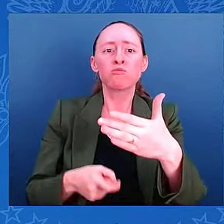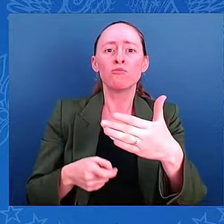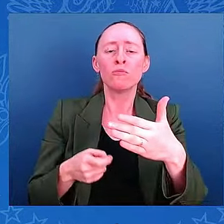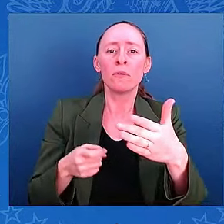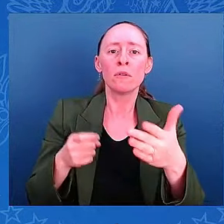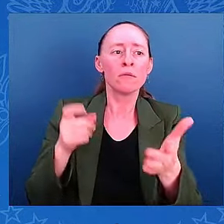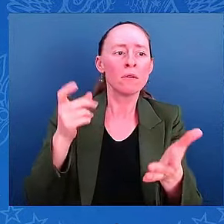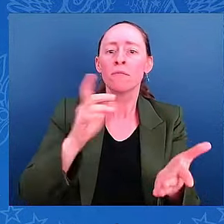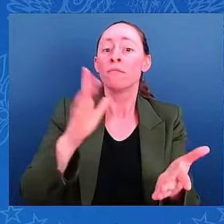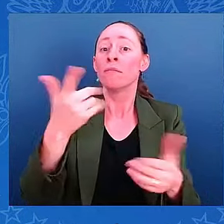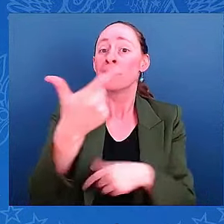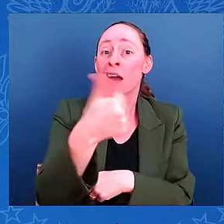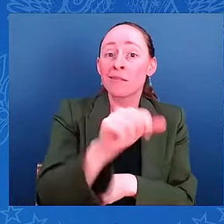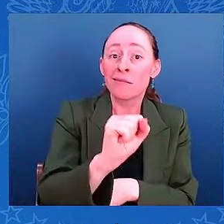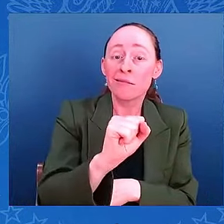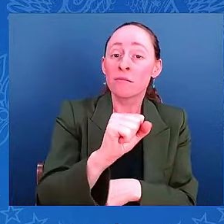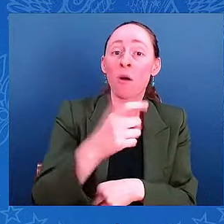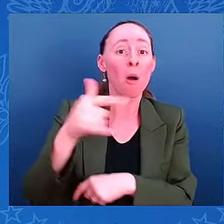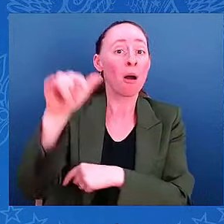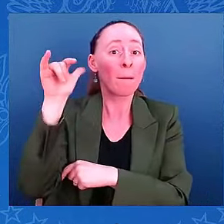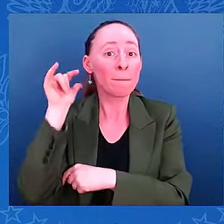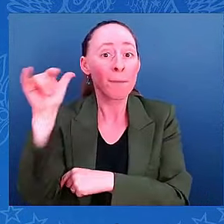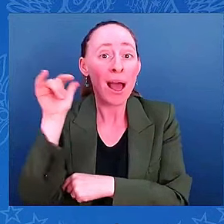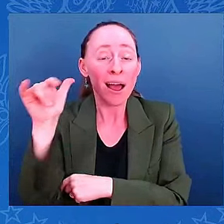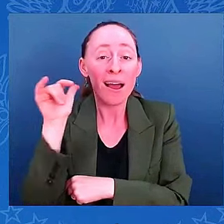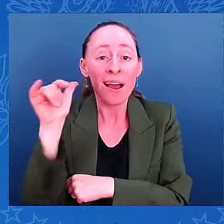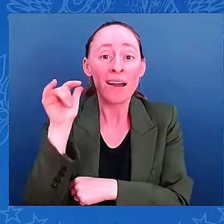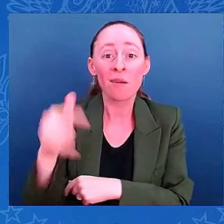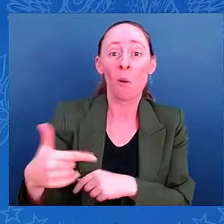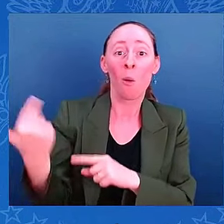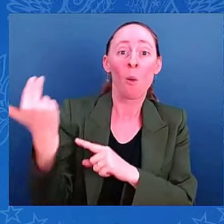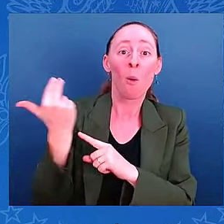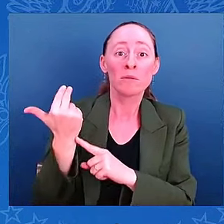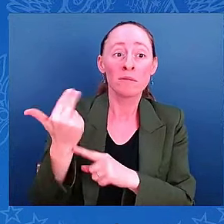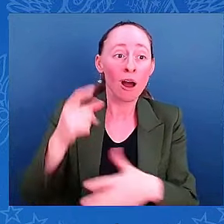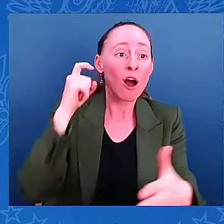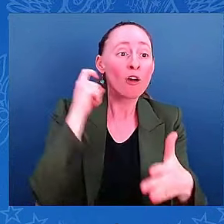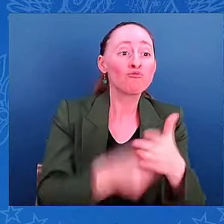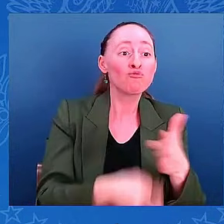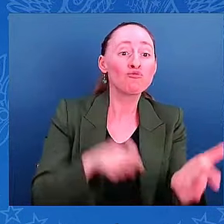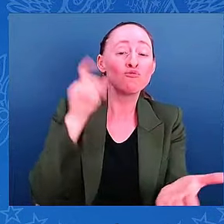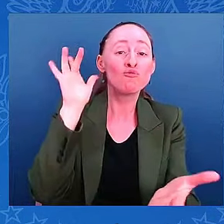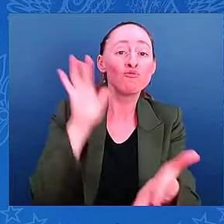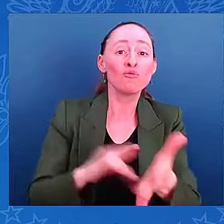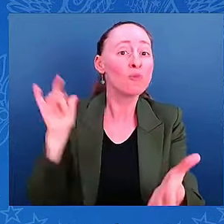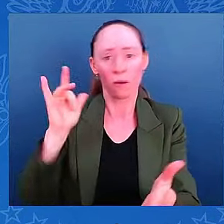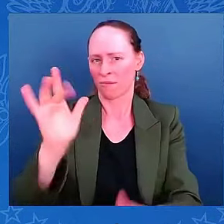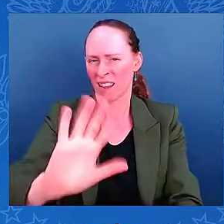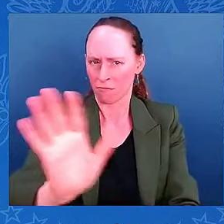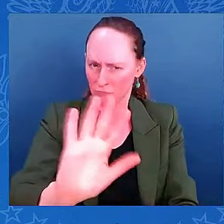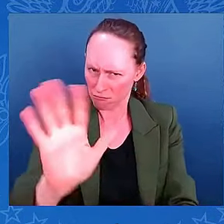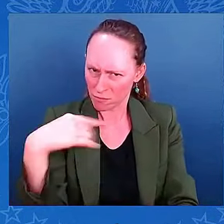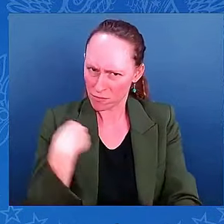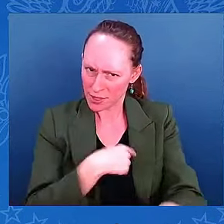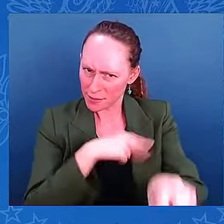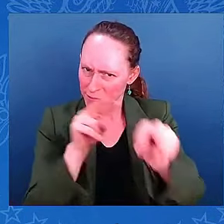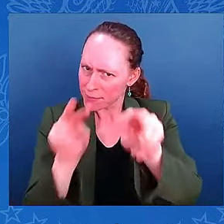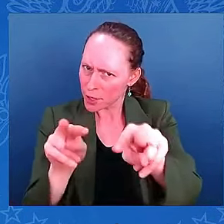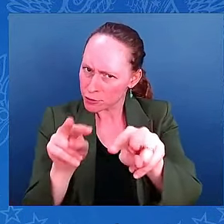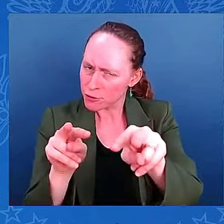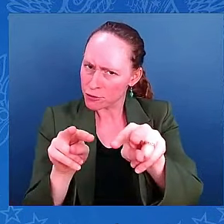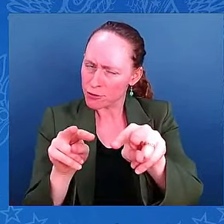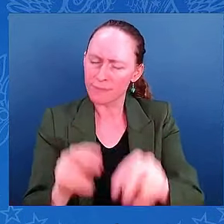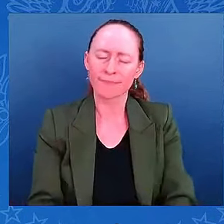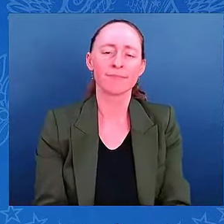counter, know that we are monitoring these behaviors and the situation on the ground very closely and anyone taking